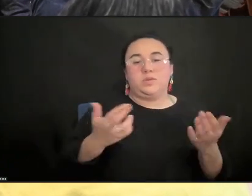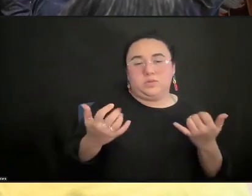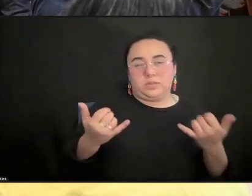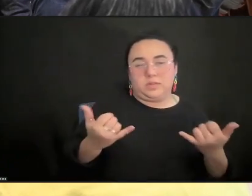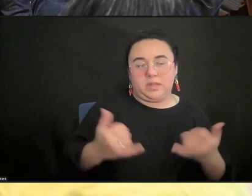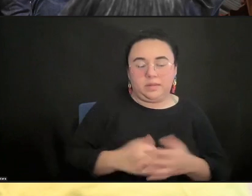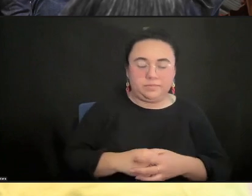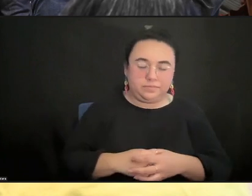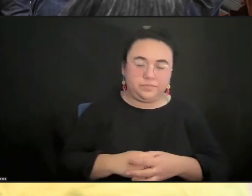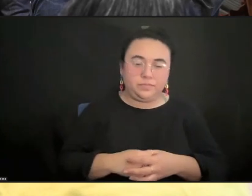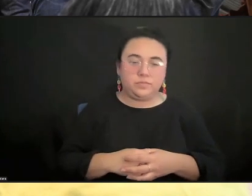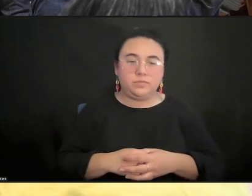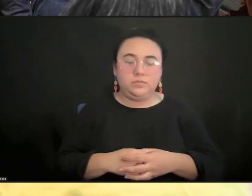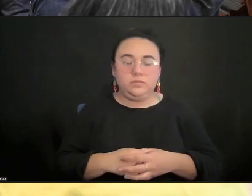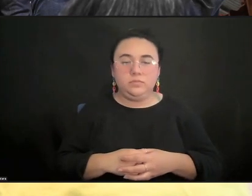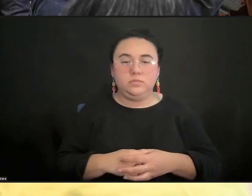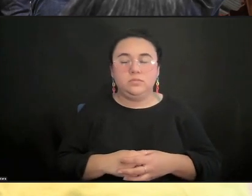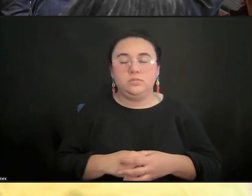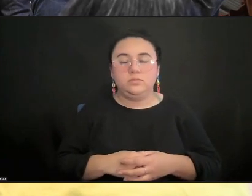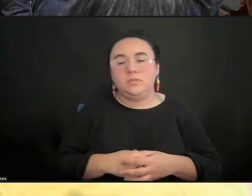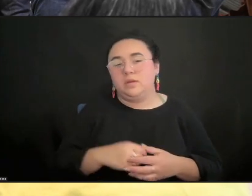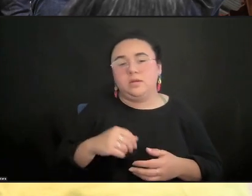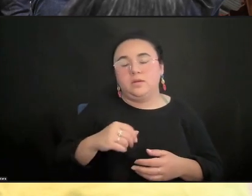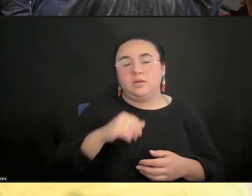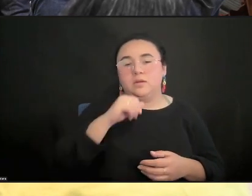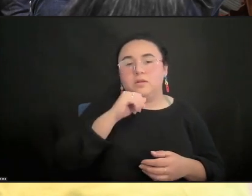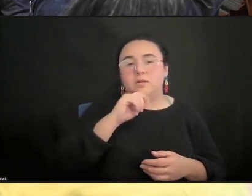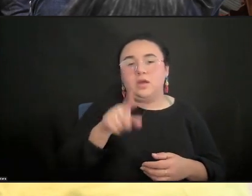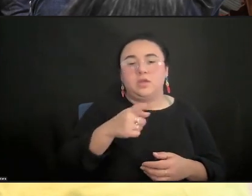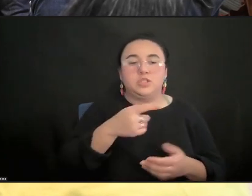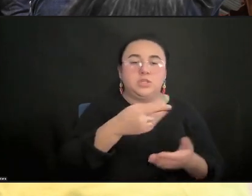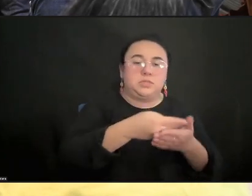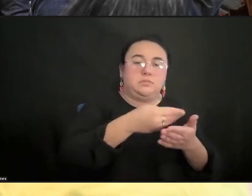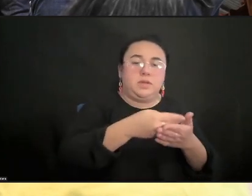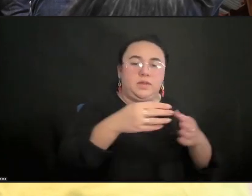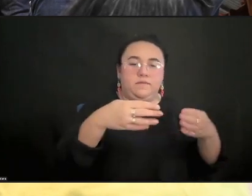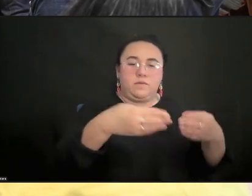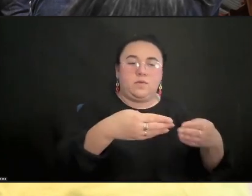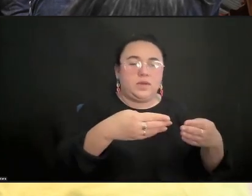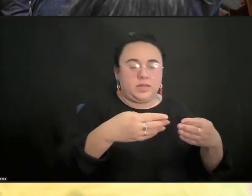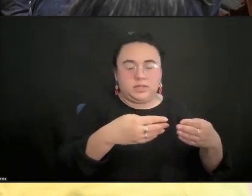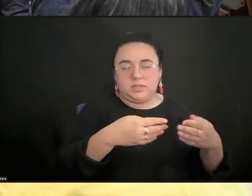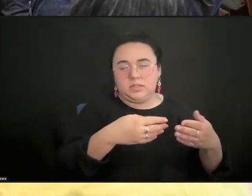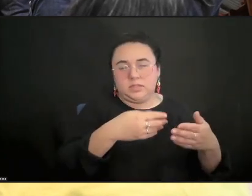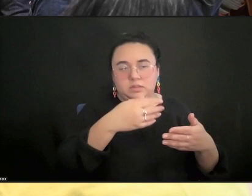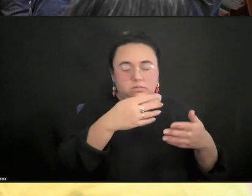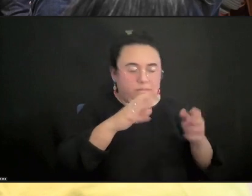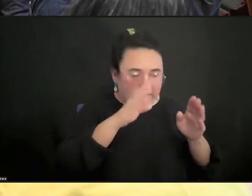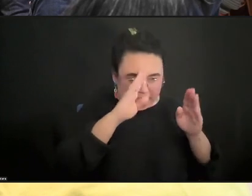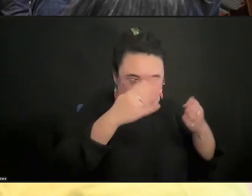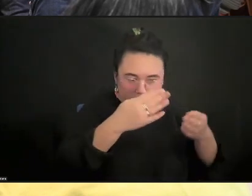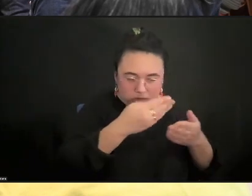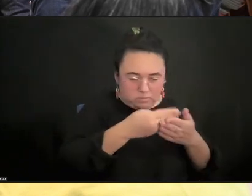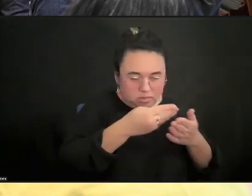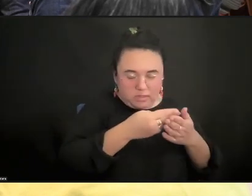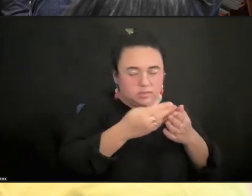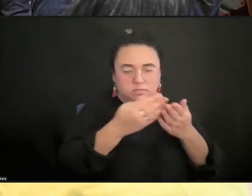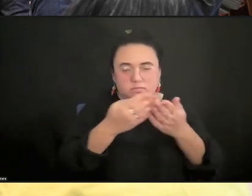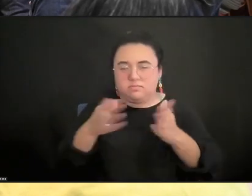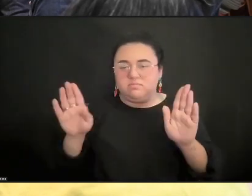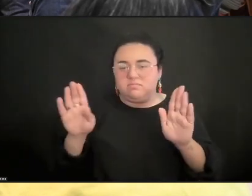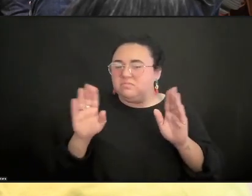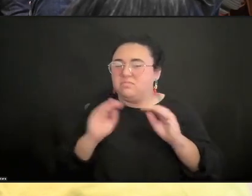expensive than, of course, dollars and cents. And I really love, Matthew, your contributions towards the end, just regarding reminding us that